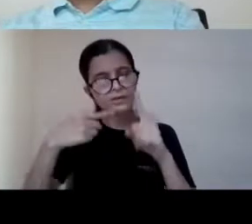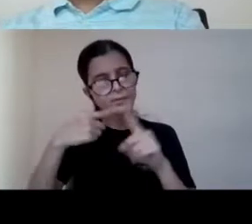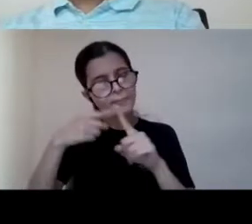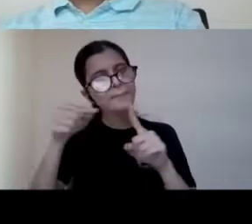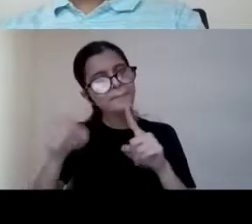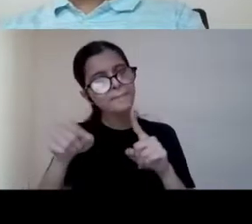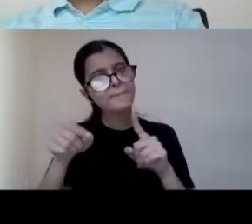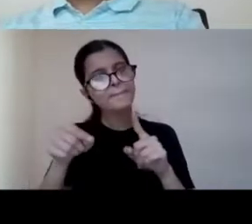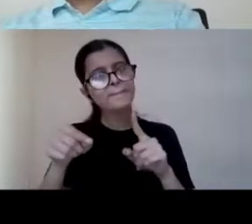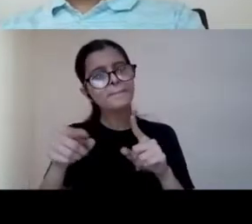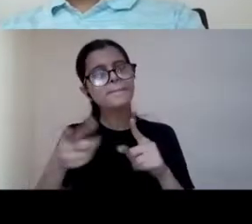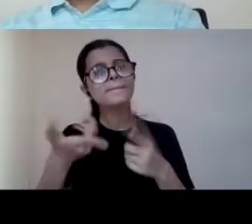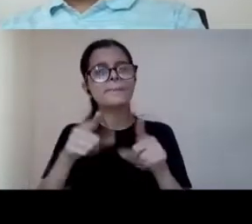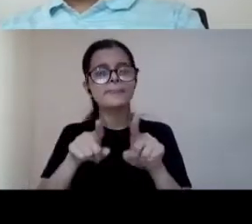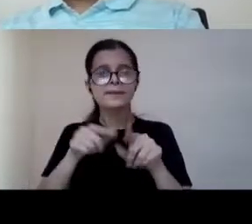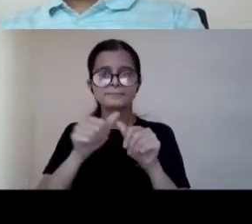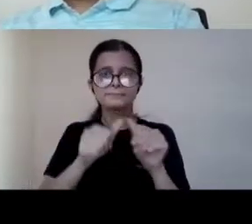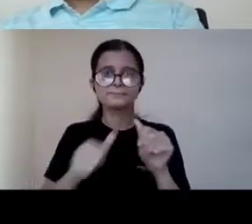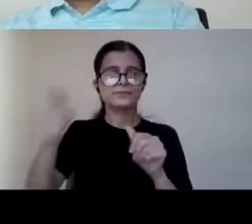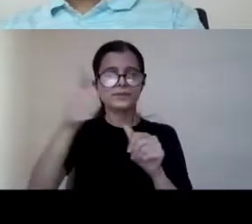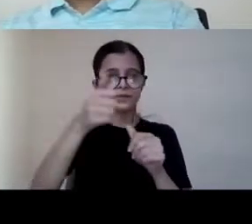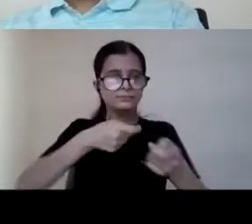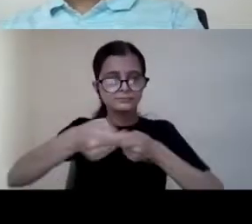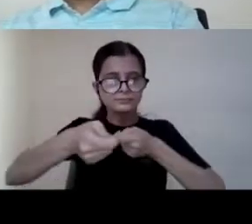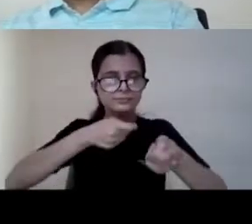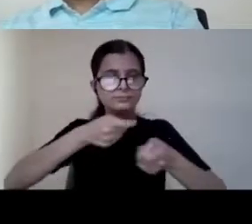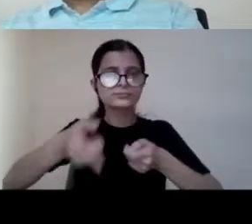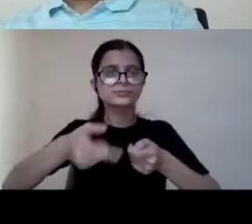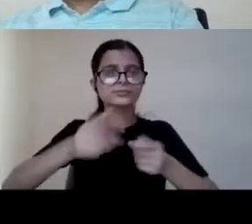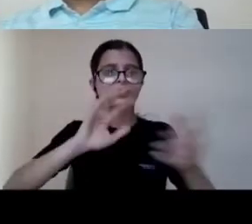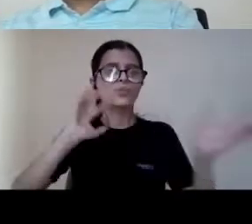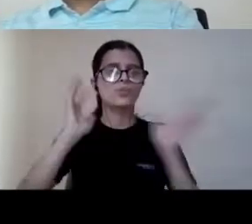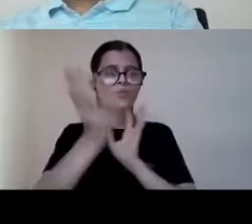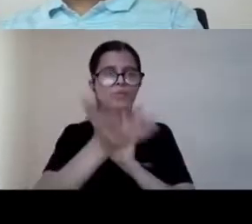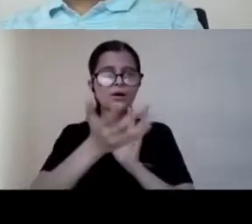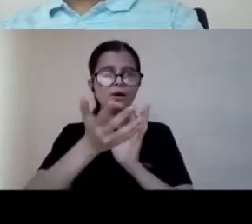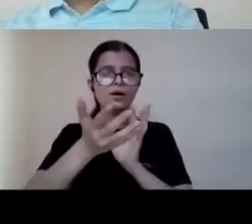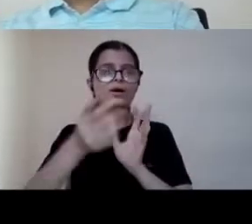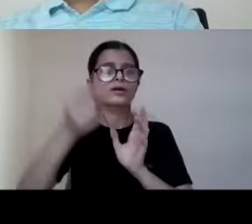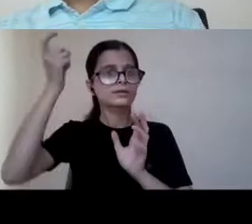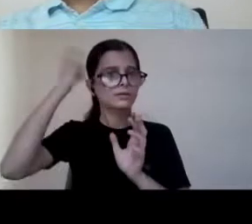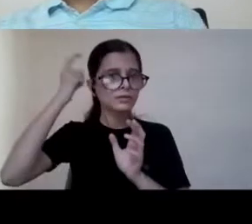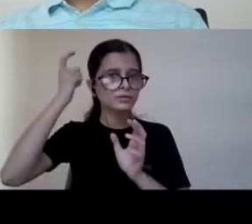actually administered by the world intellectual property organization